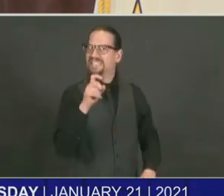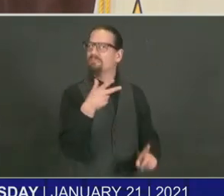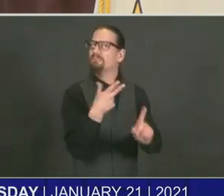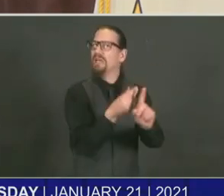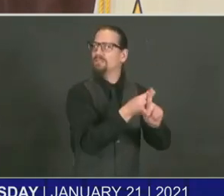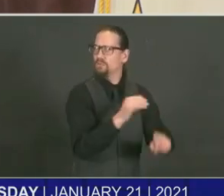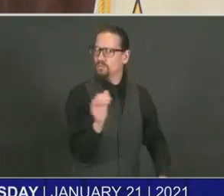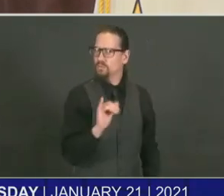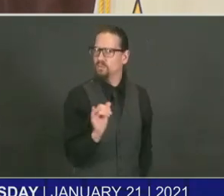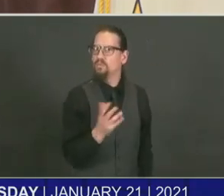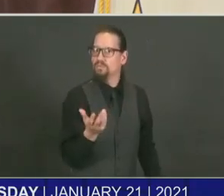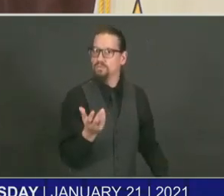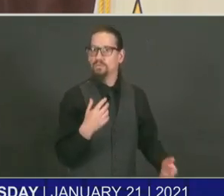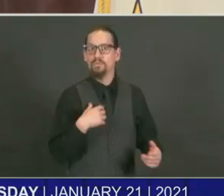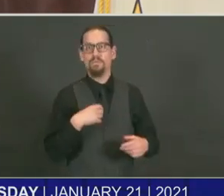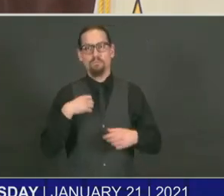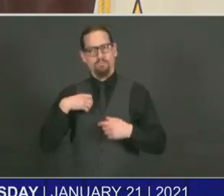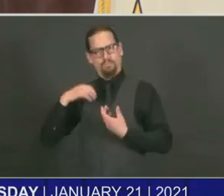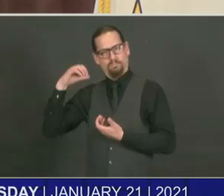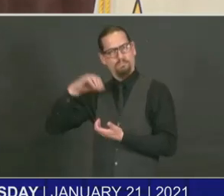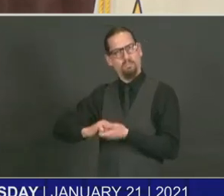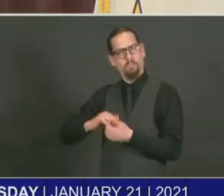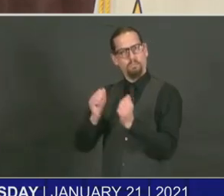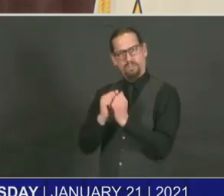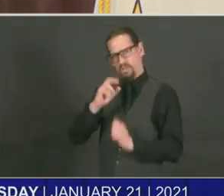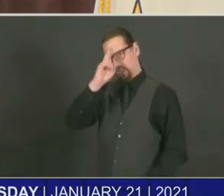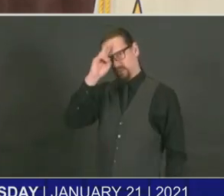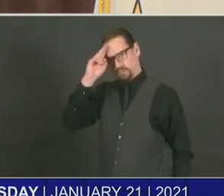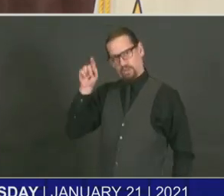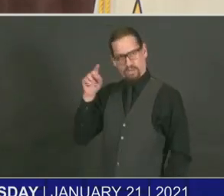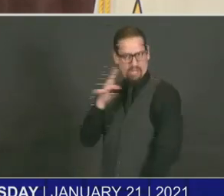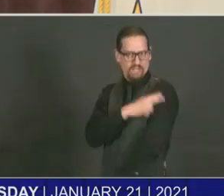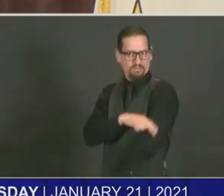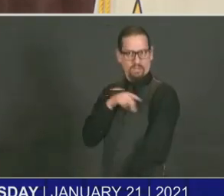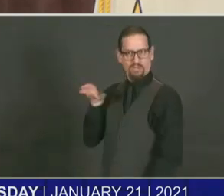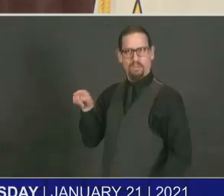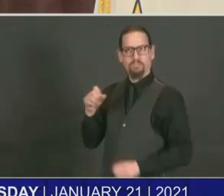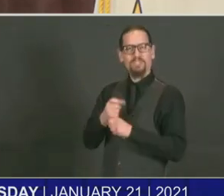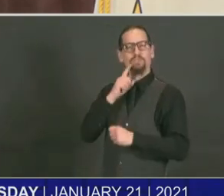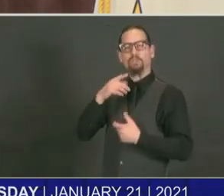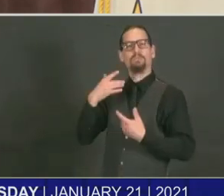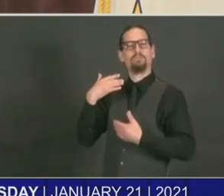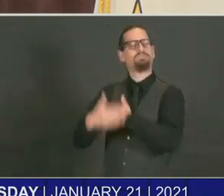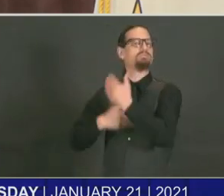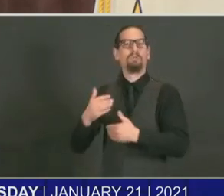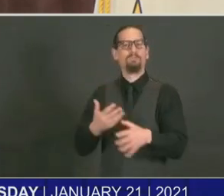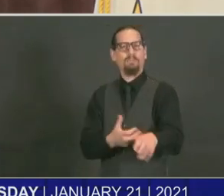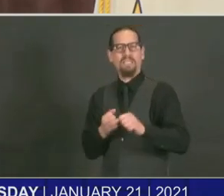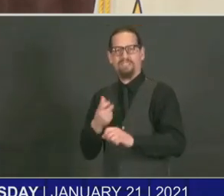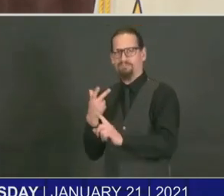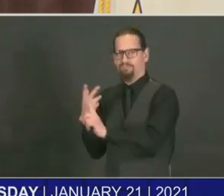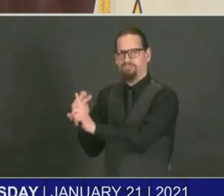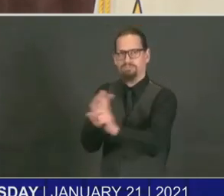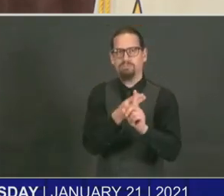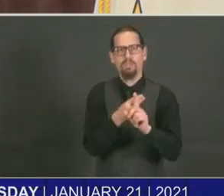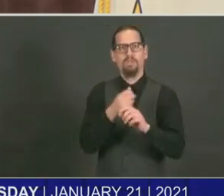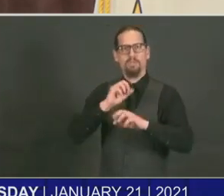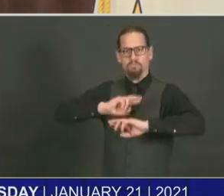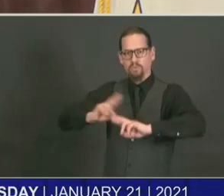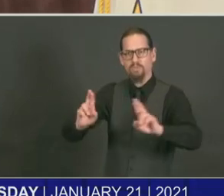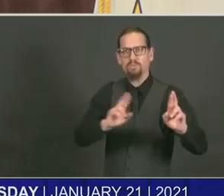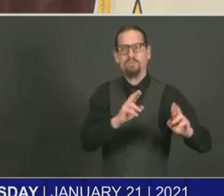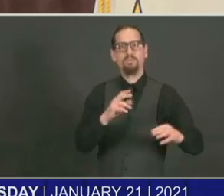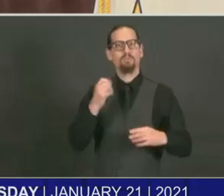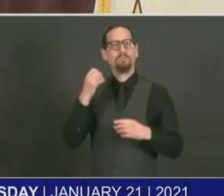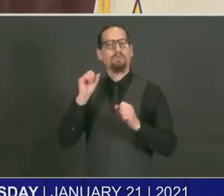we were able to accelerate vaccinating outpatients providers through the hospital mechanism because